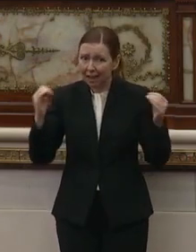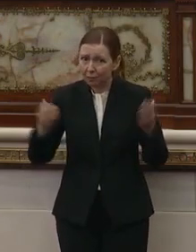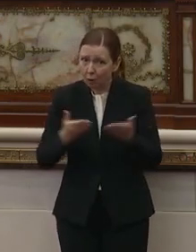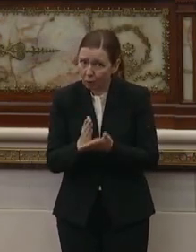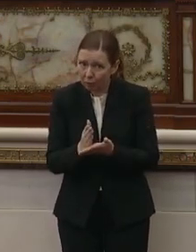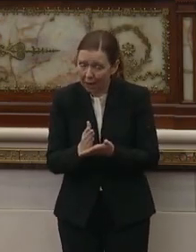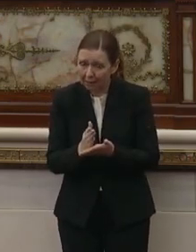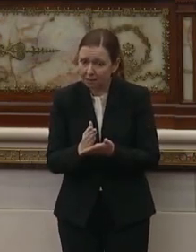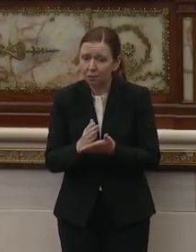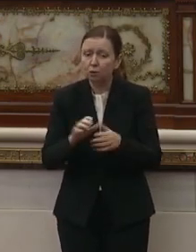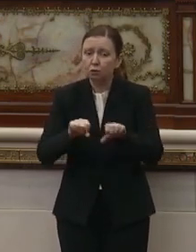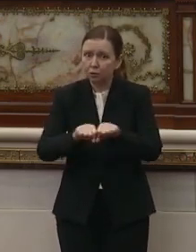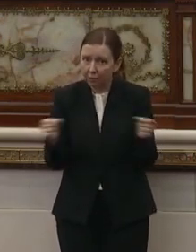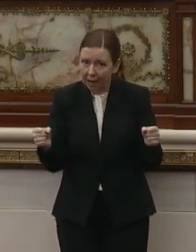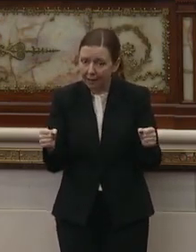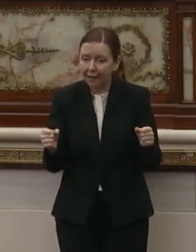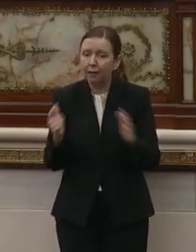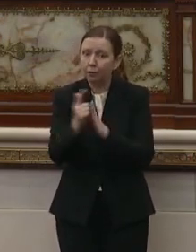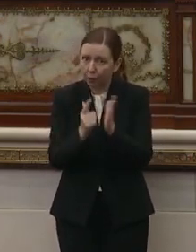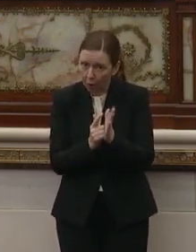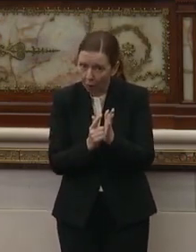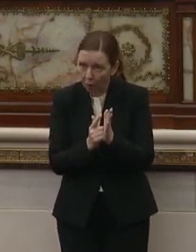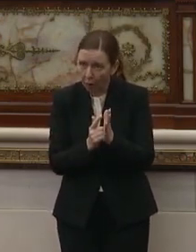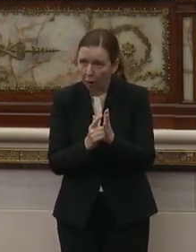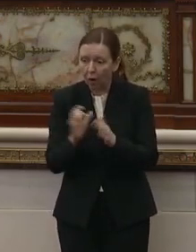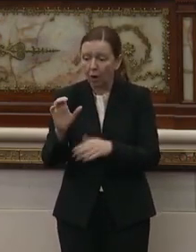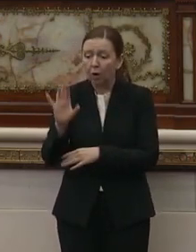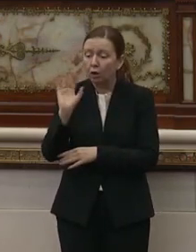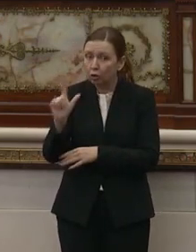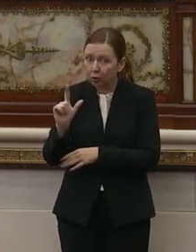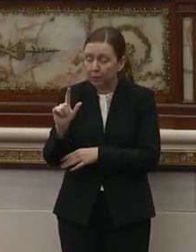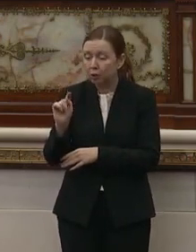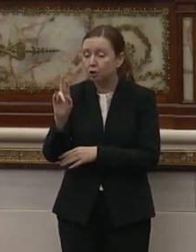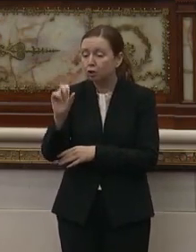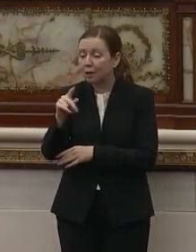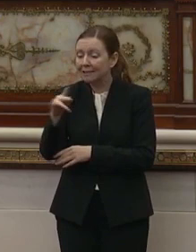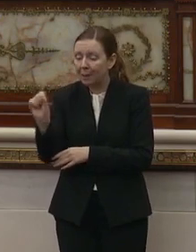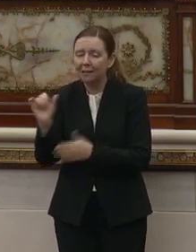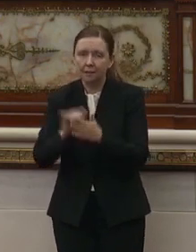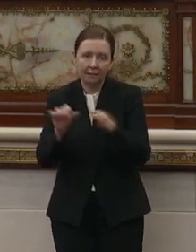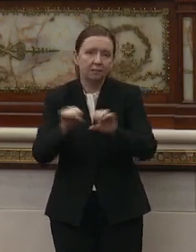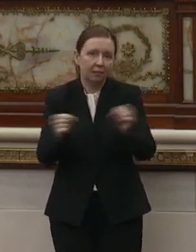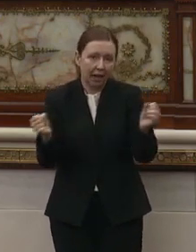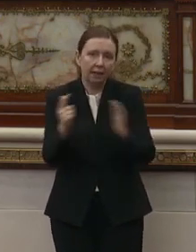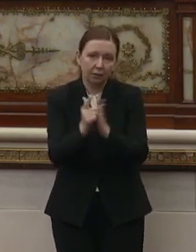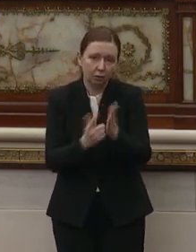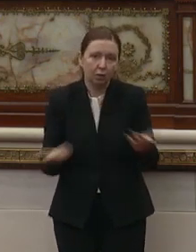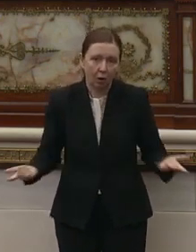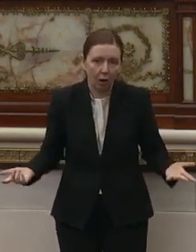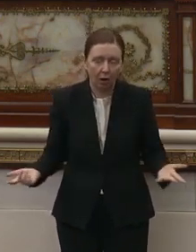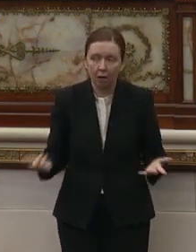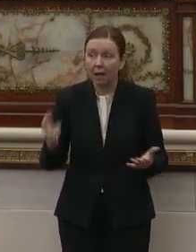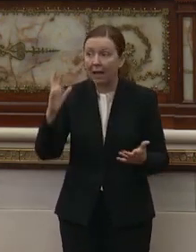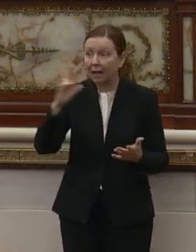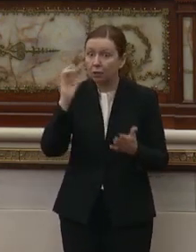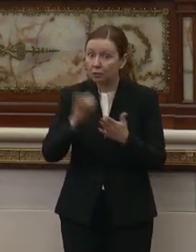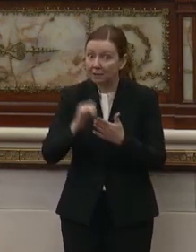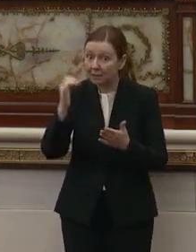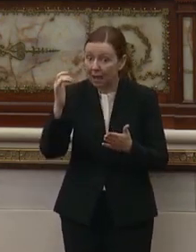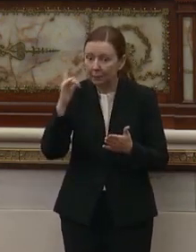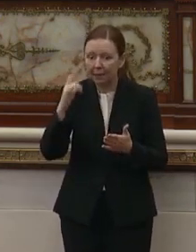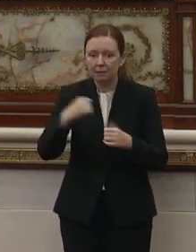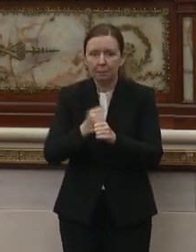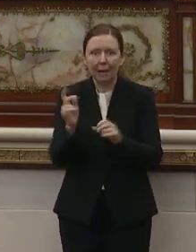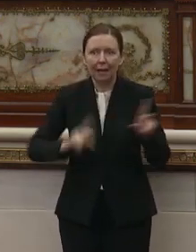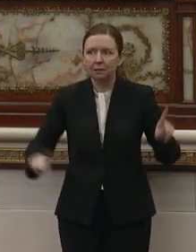right to violate the law. Criminal trespass is a violation, and the reason it's a violation, it makes